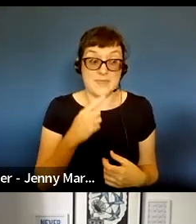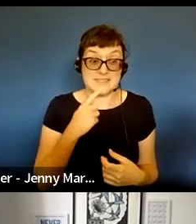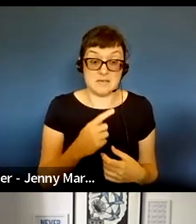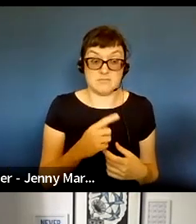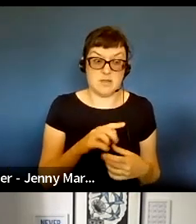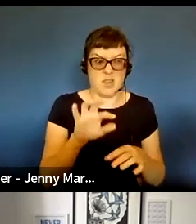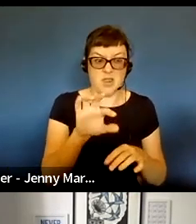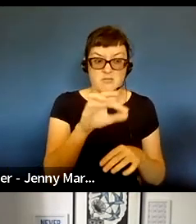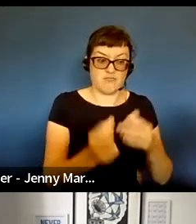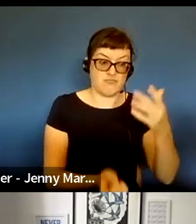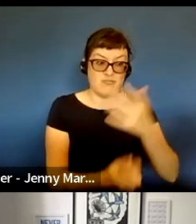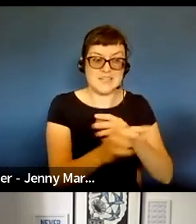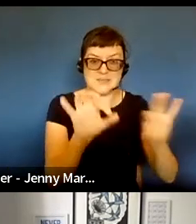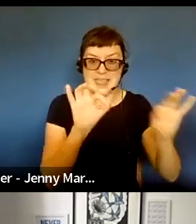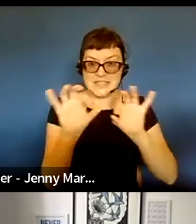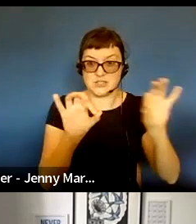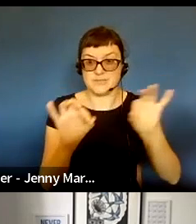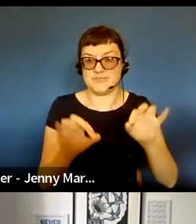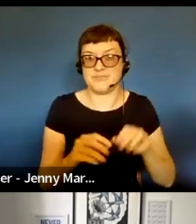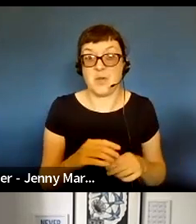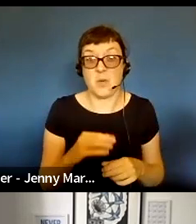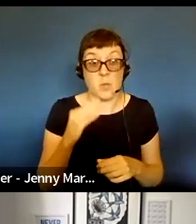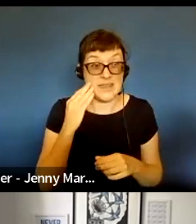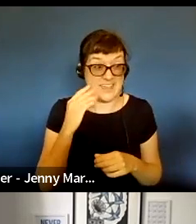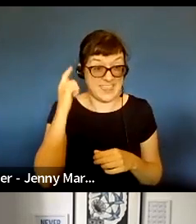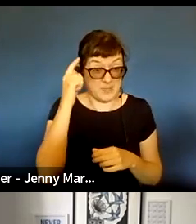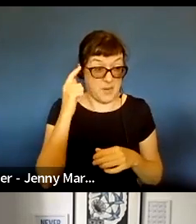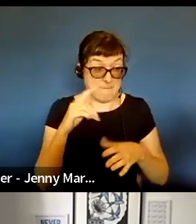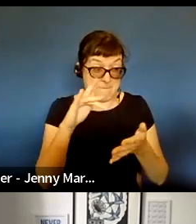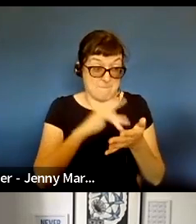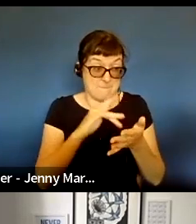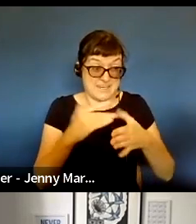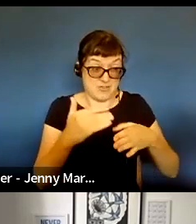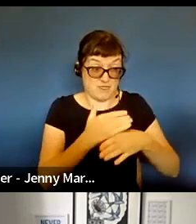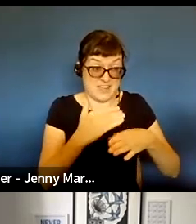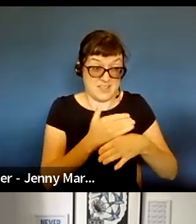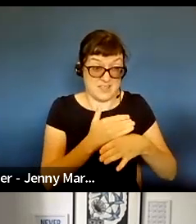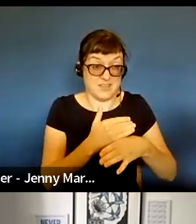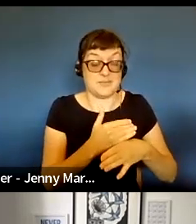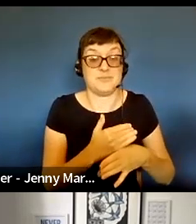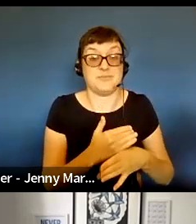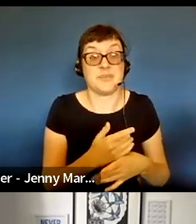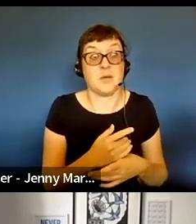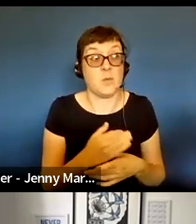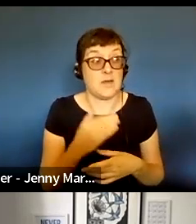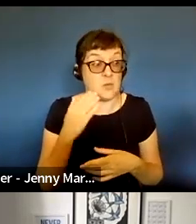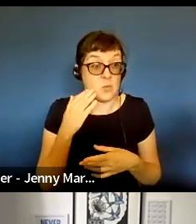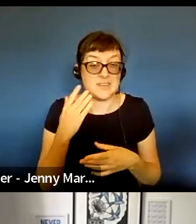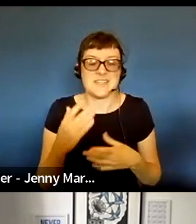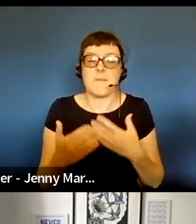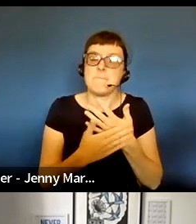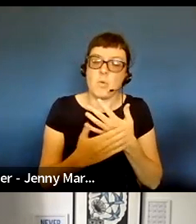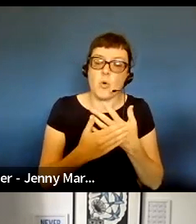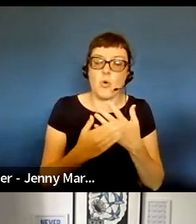lottery and sort of randomization. So actually, when you get to the mid career, and I suppose what you're asking for is a greater level of